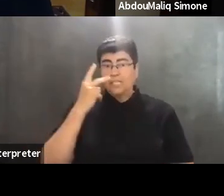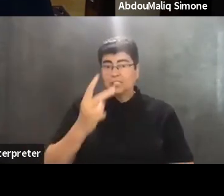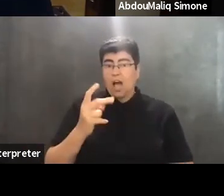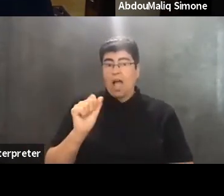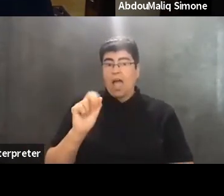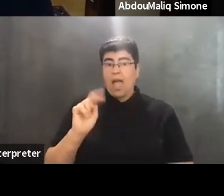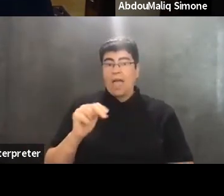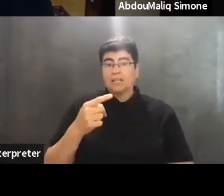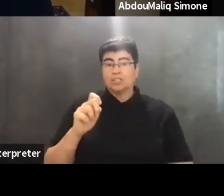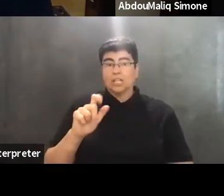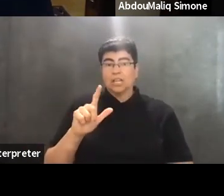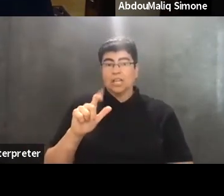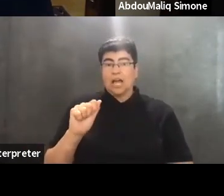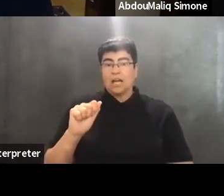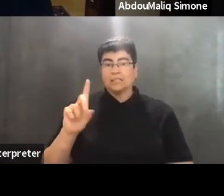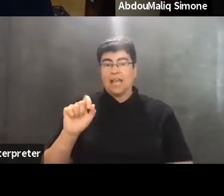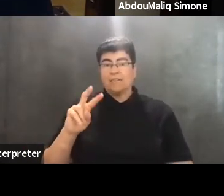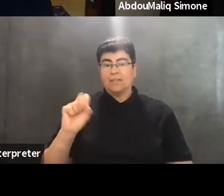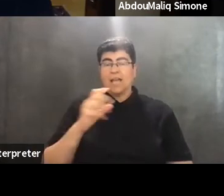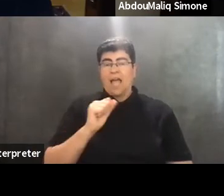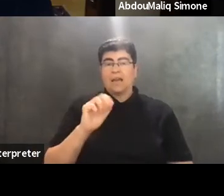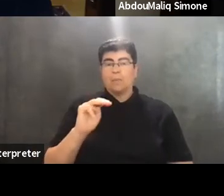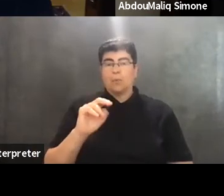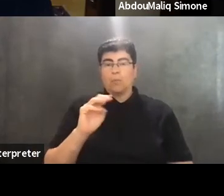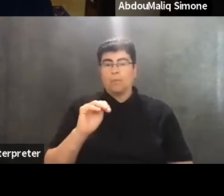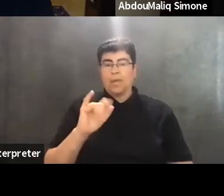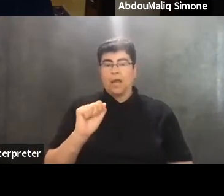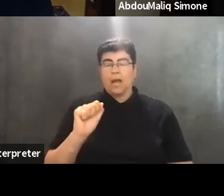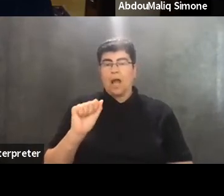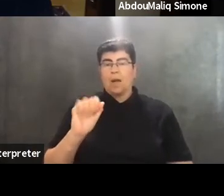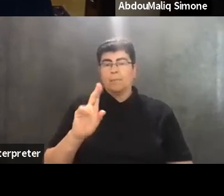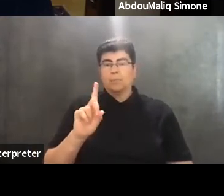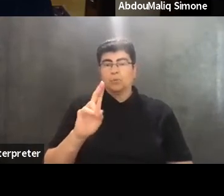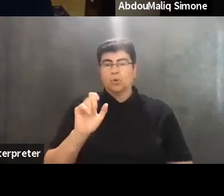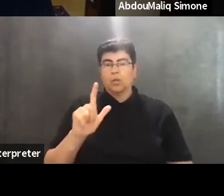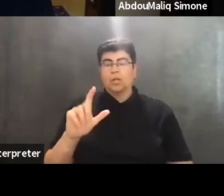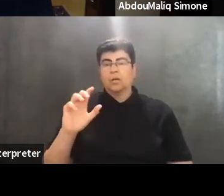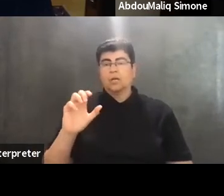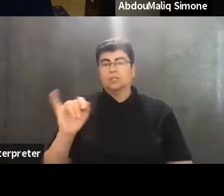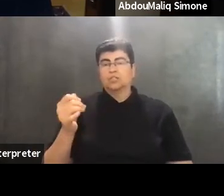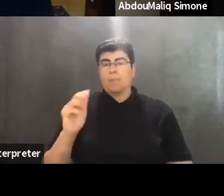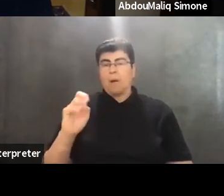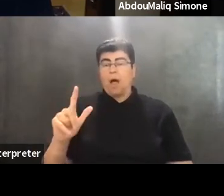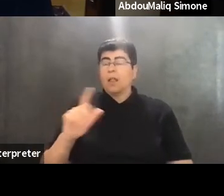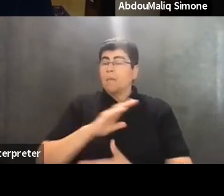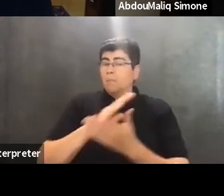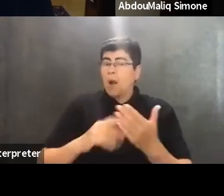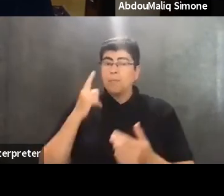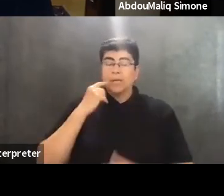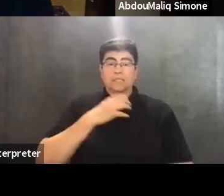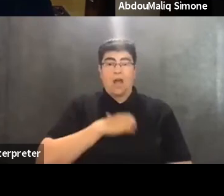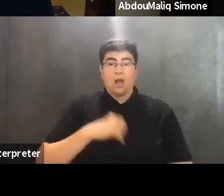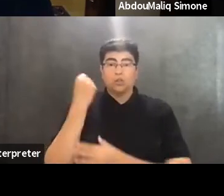Mumia Abu-Jamal is the place where, after a series of hunger strikes, in part inspired